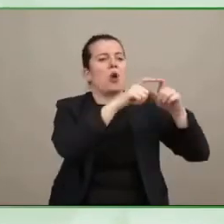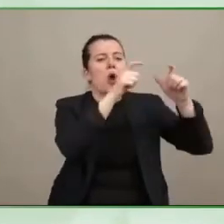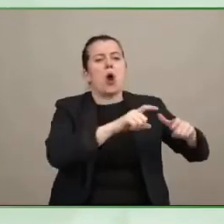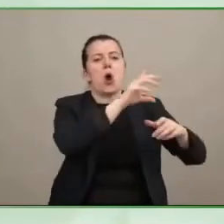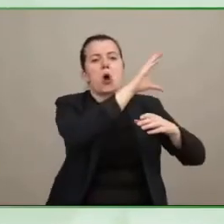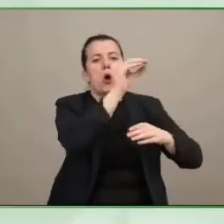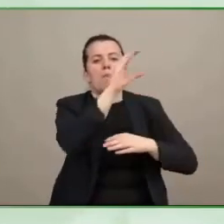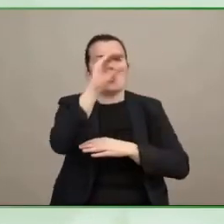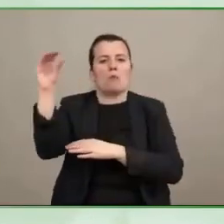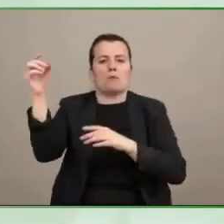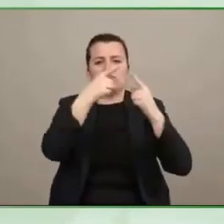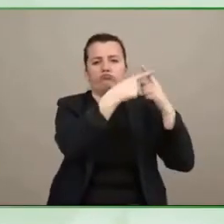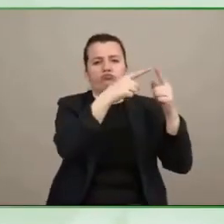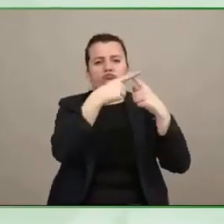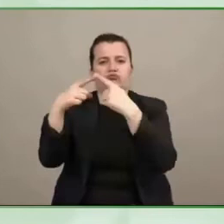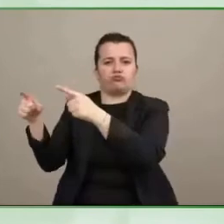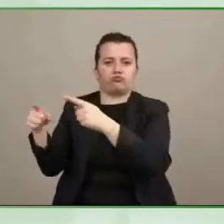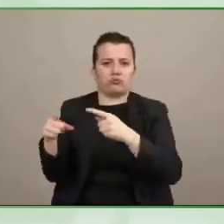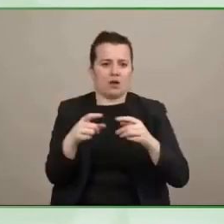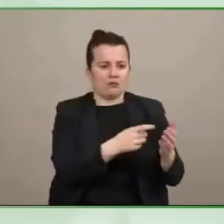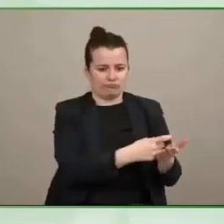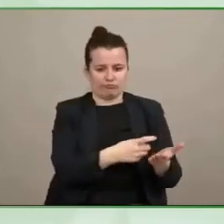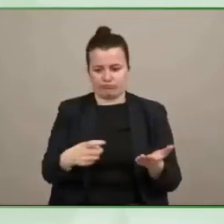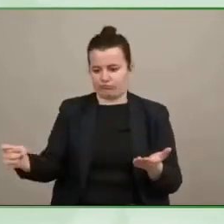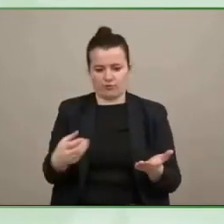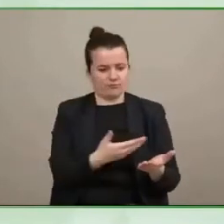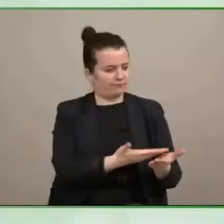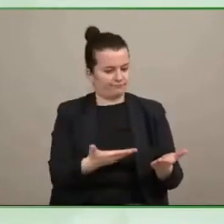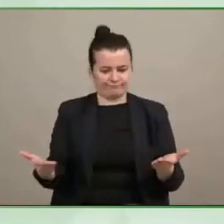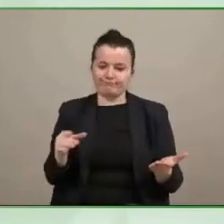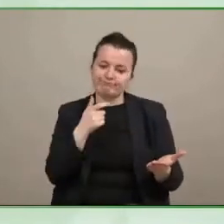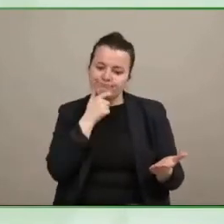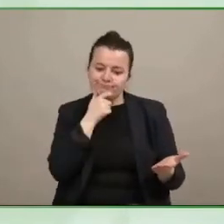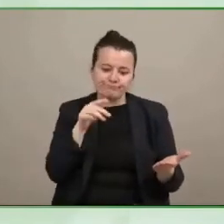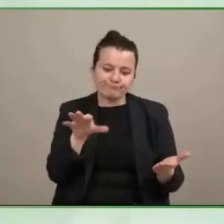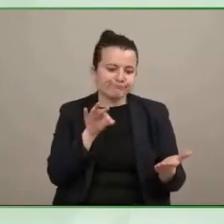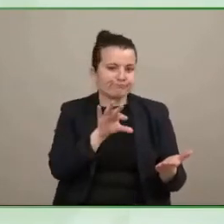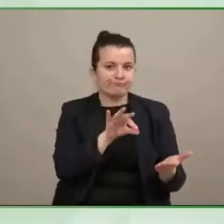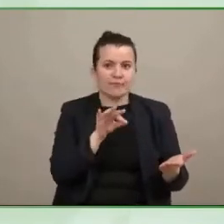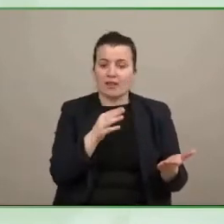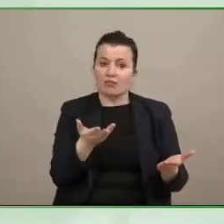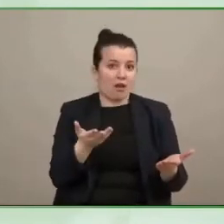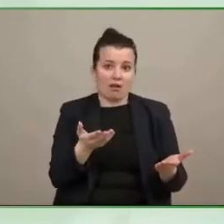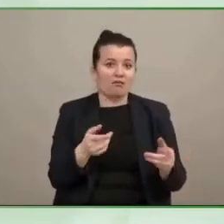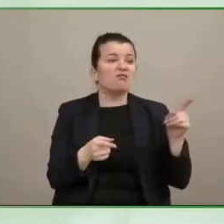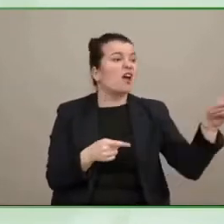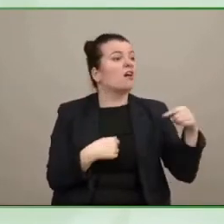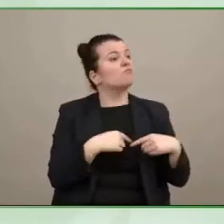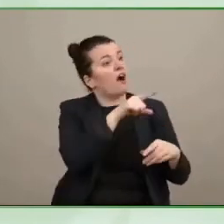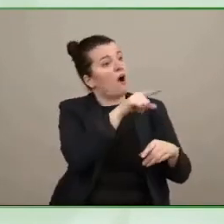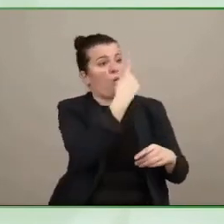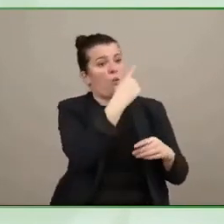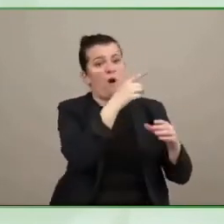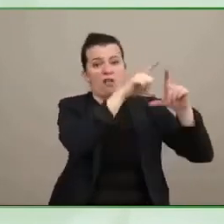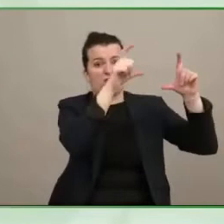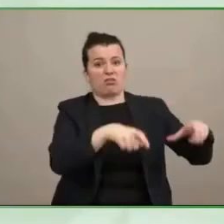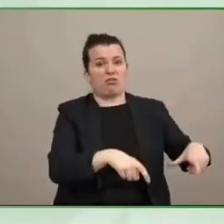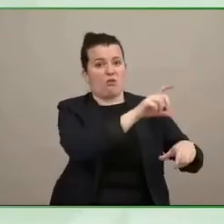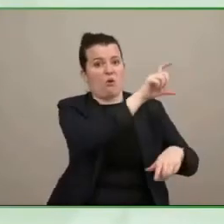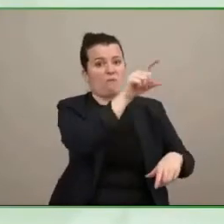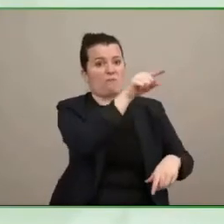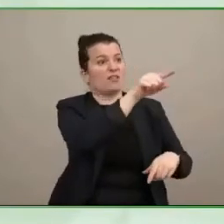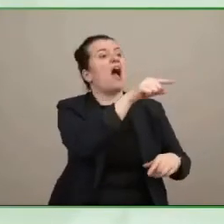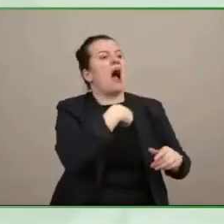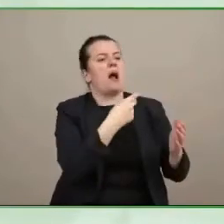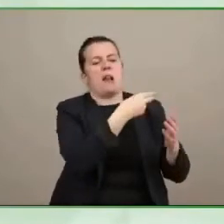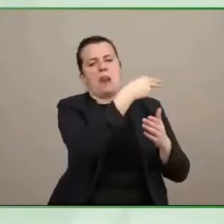line and yes people with hearing loss are relying on them and you know there's an old saying you know you're not gonna macy's is not gonna